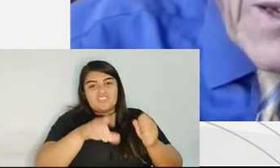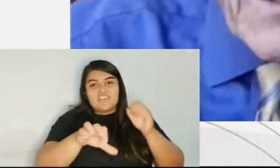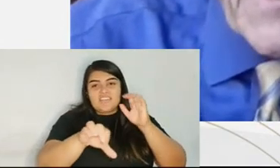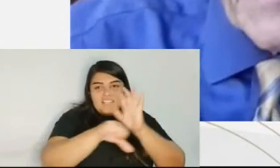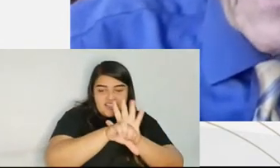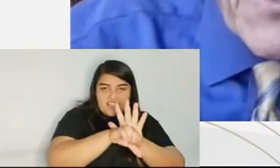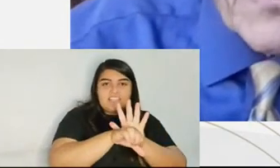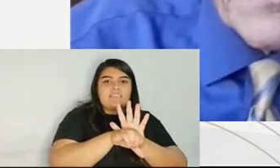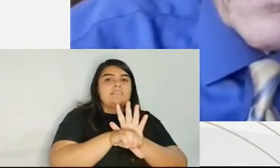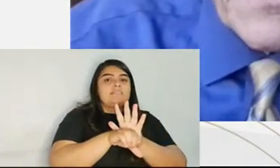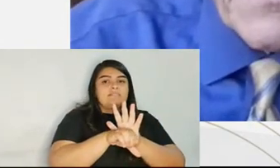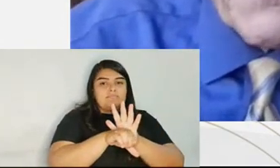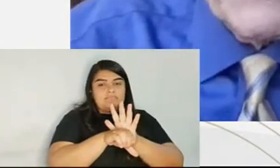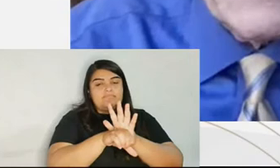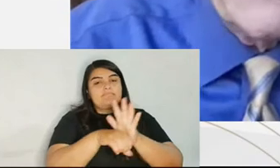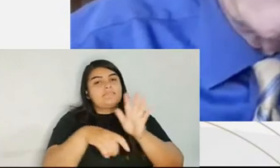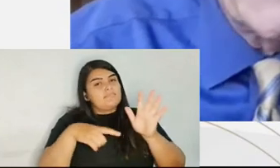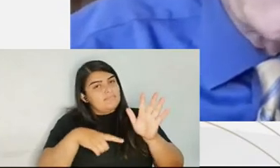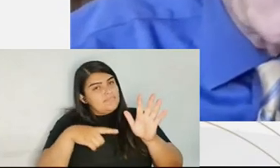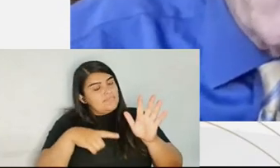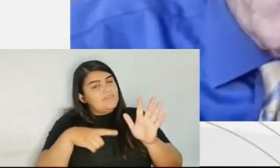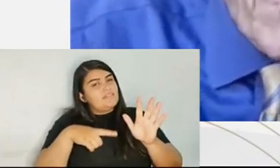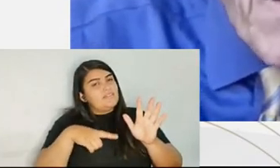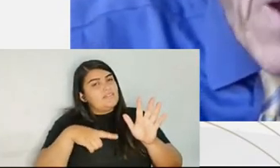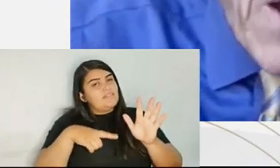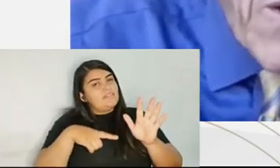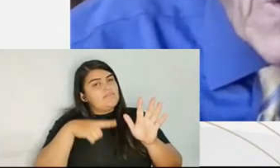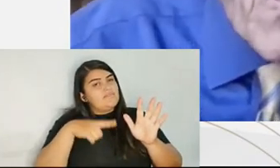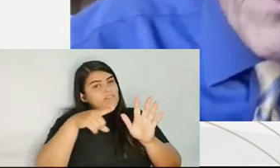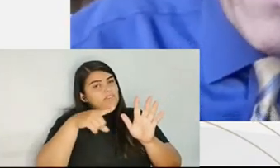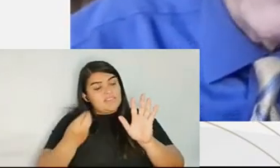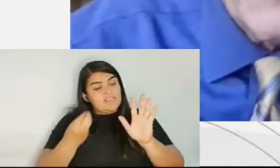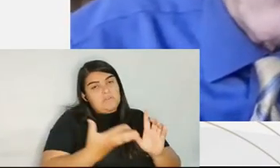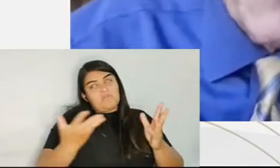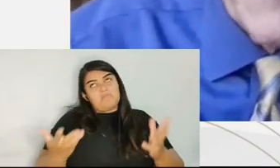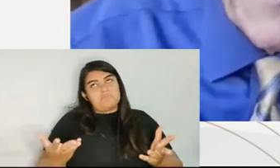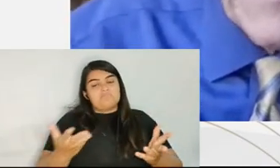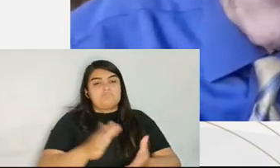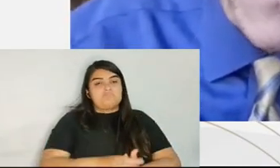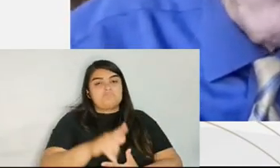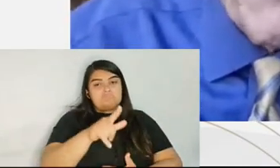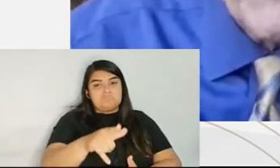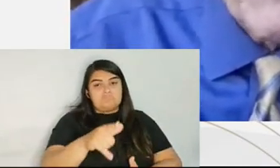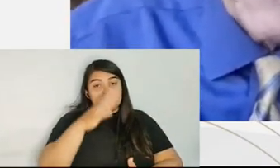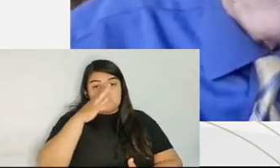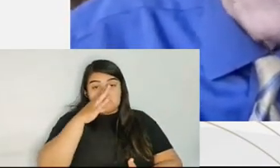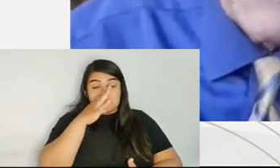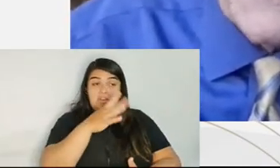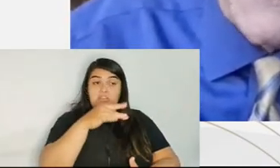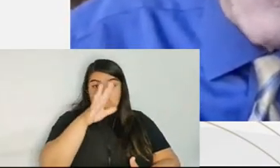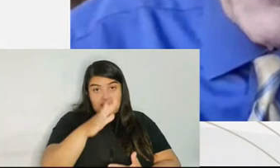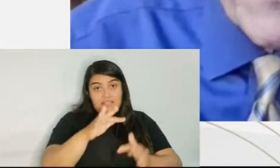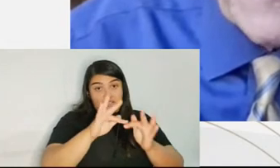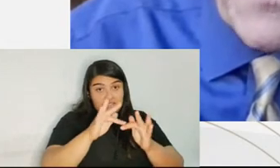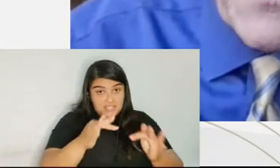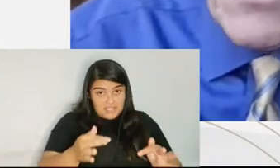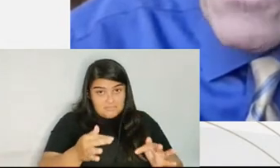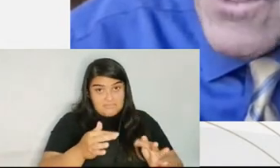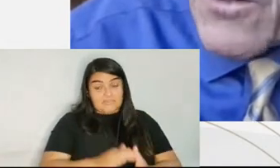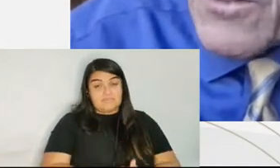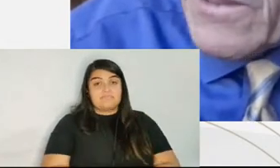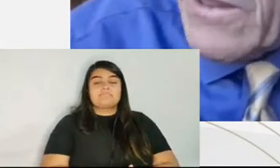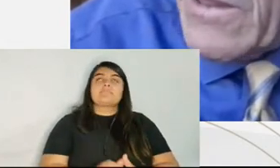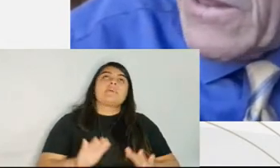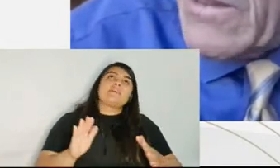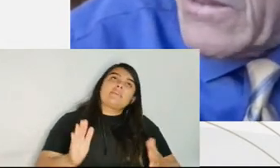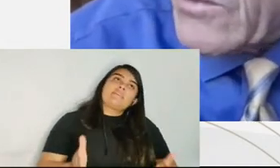distinguishing the various crimes that a defendant may have committed according to their